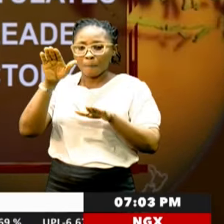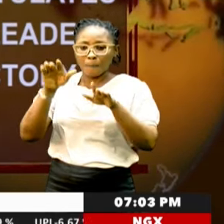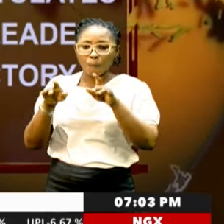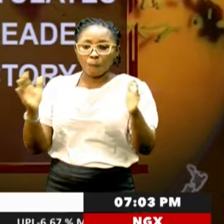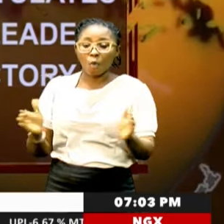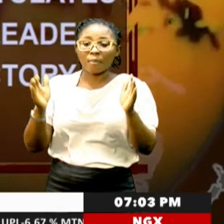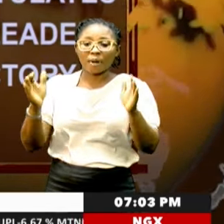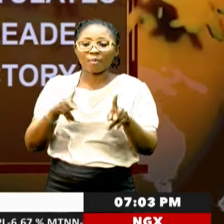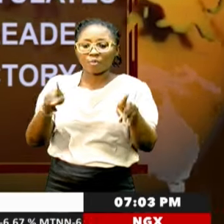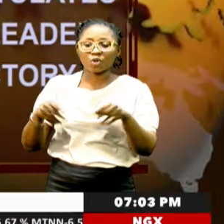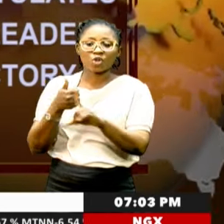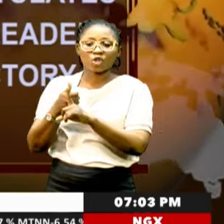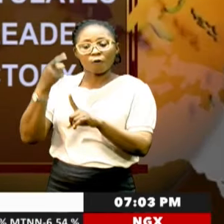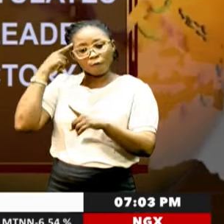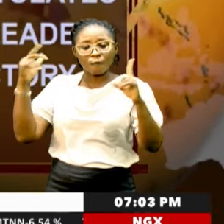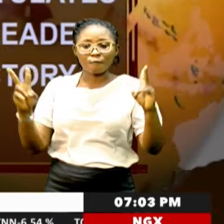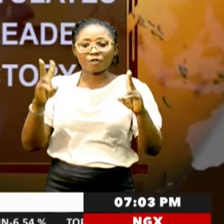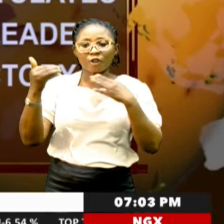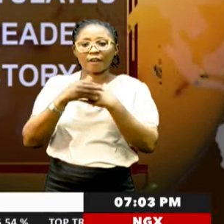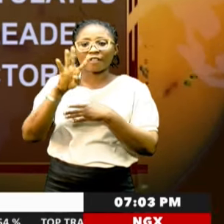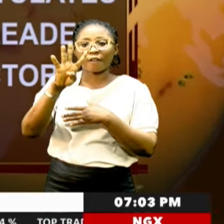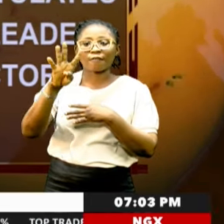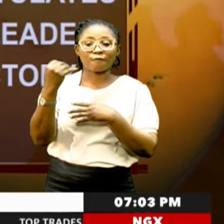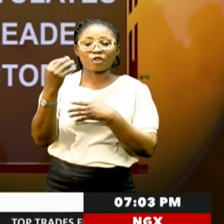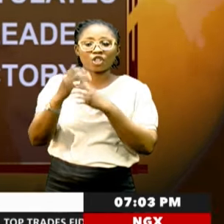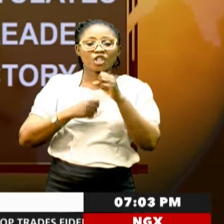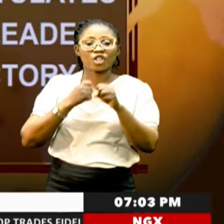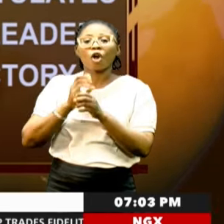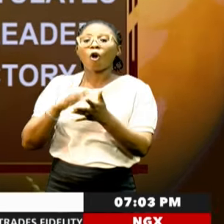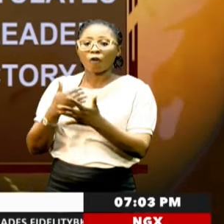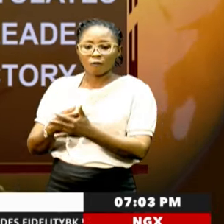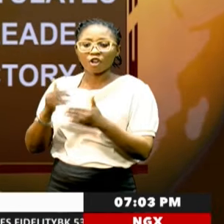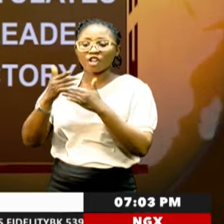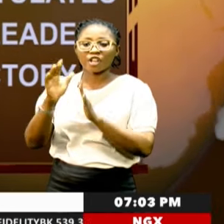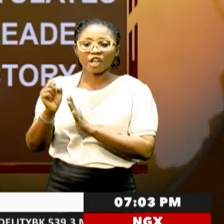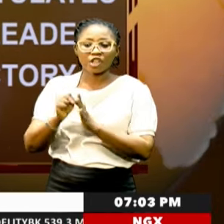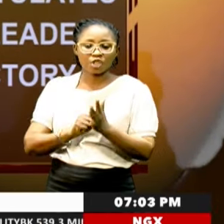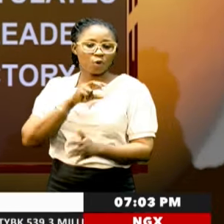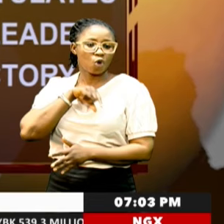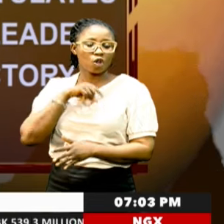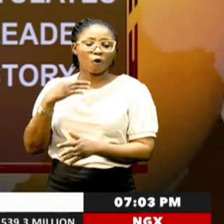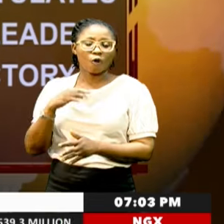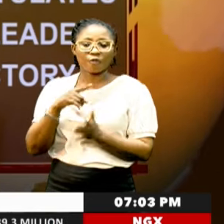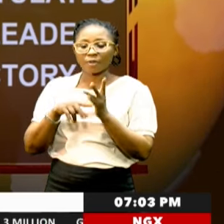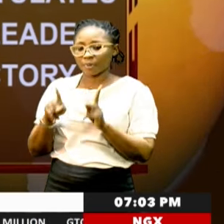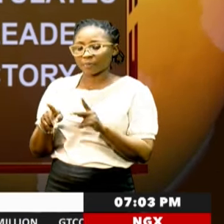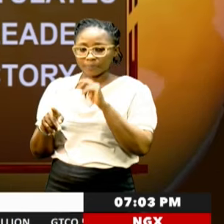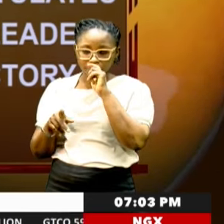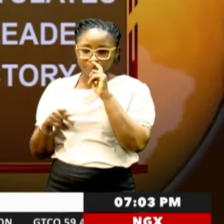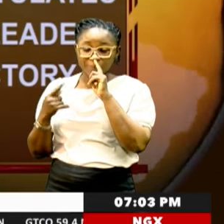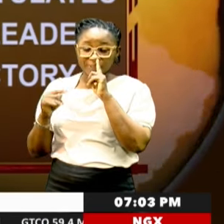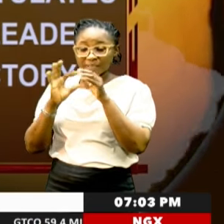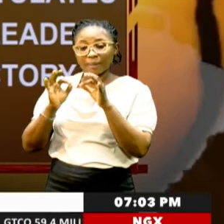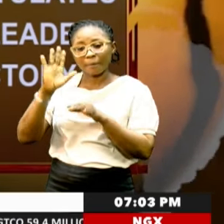and position itself for victory after 14 years affirms the leadership qualities of Sir Stama. In a statement by Ajuri